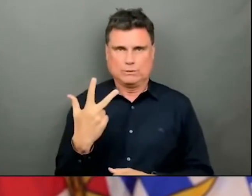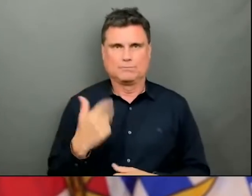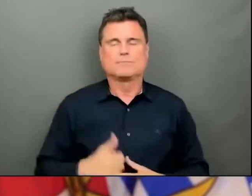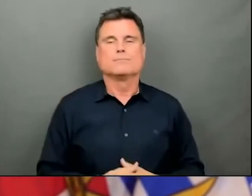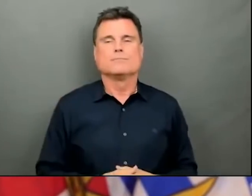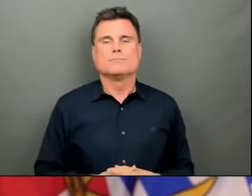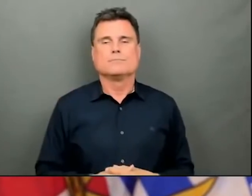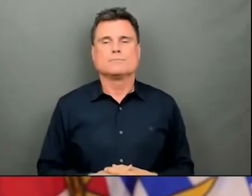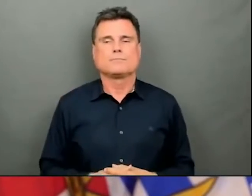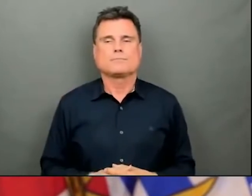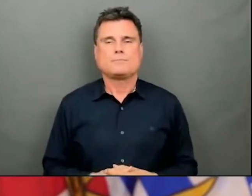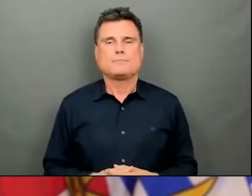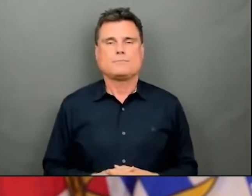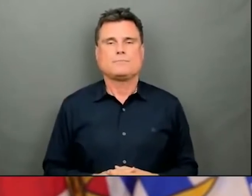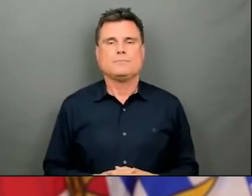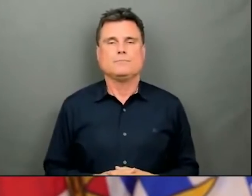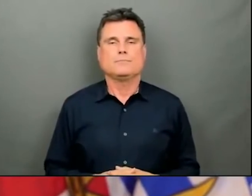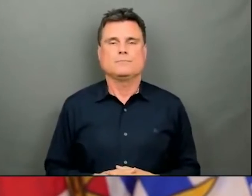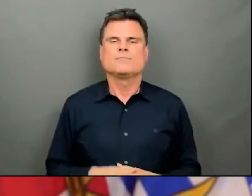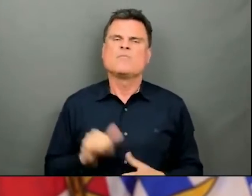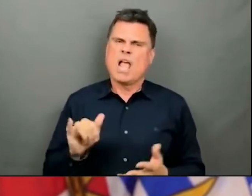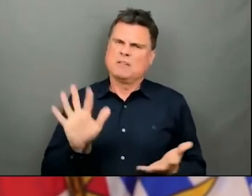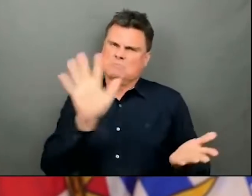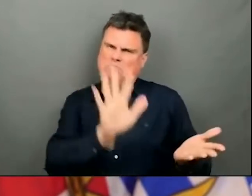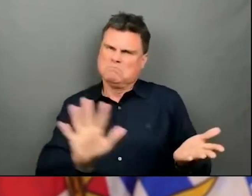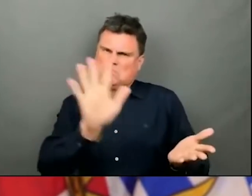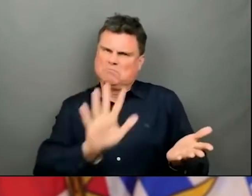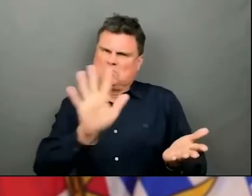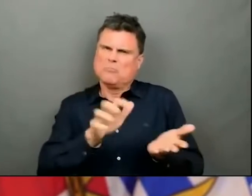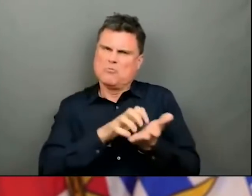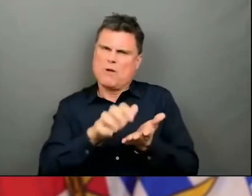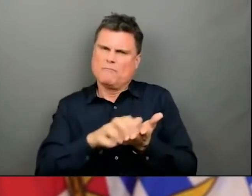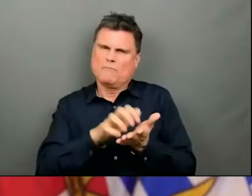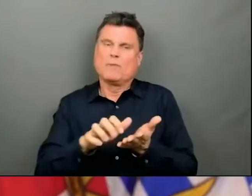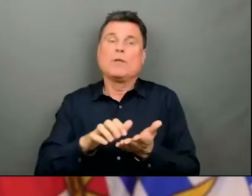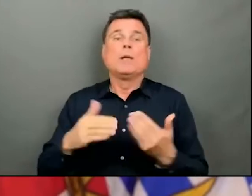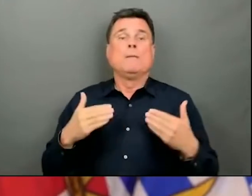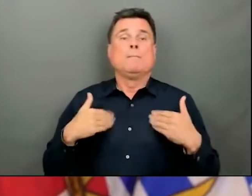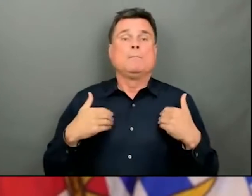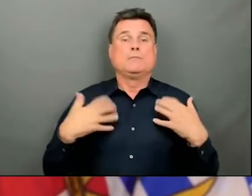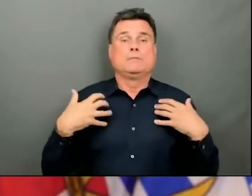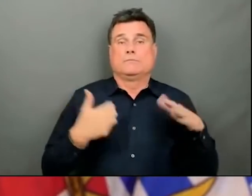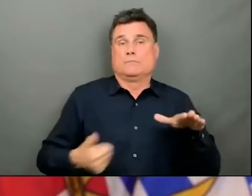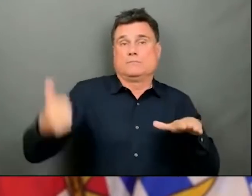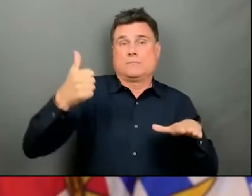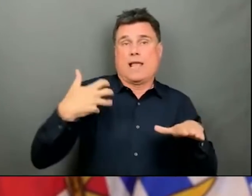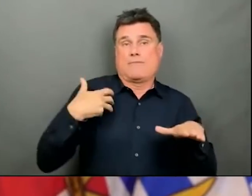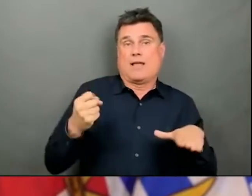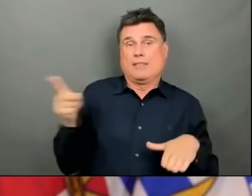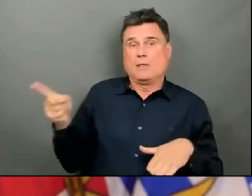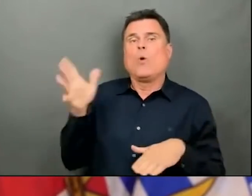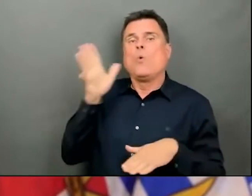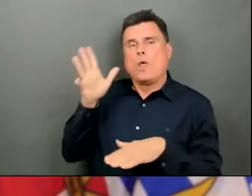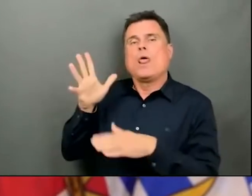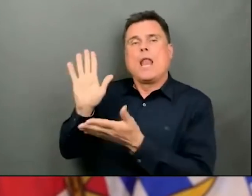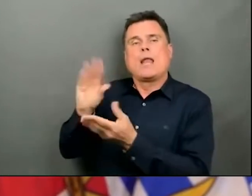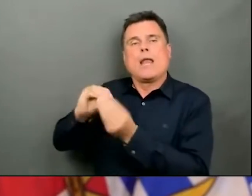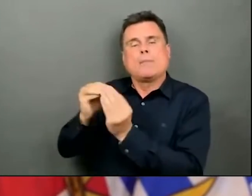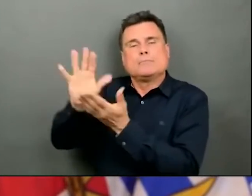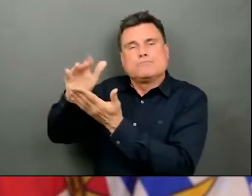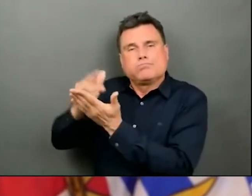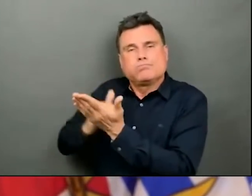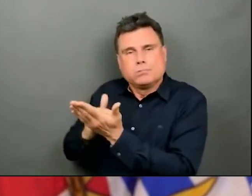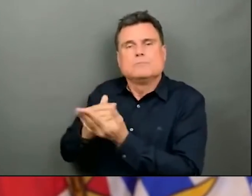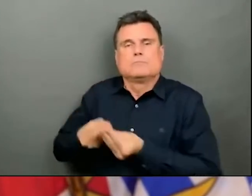These are preliminary numbers and as Minister Dix indicated, we will be updating the numbers by the